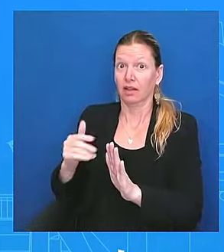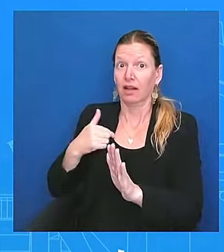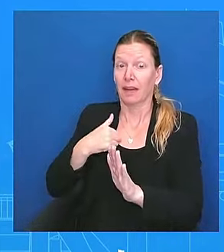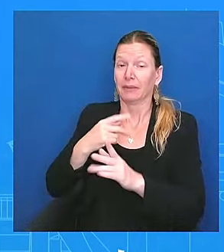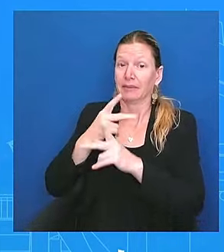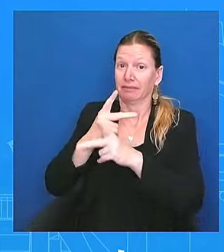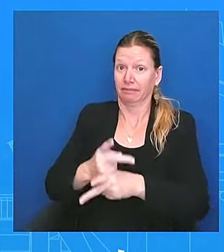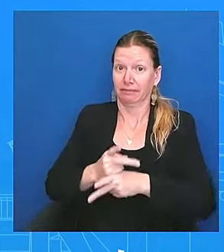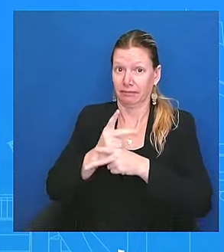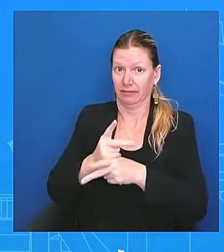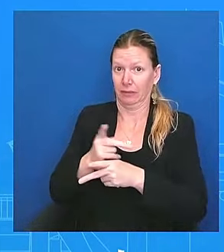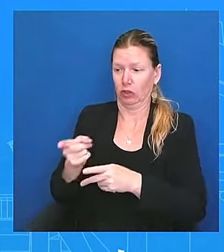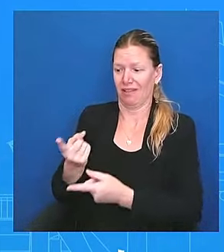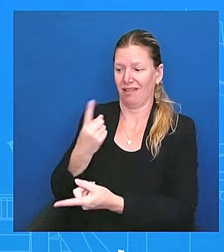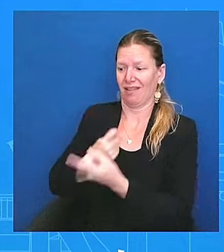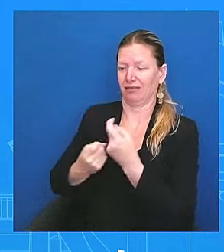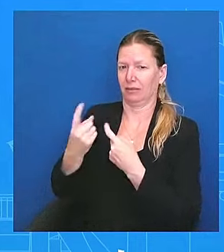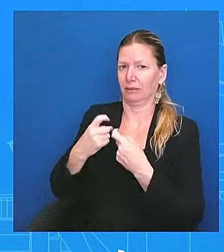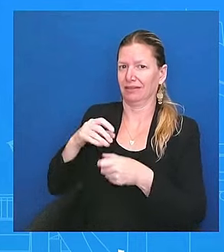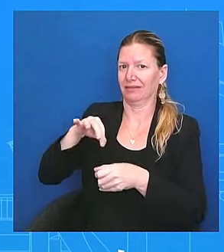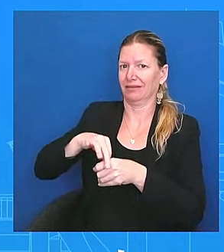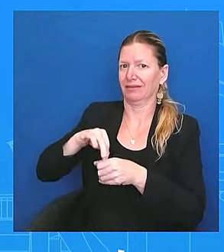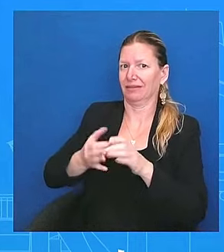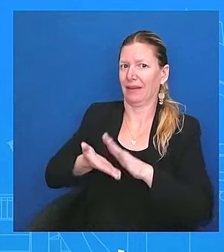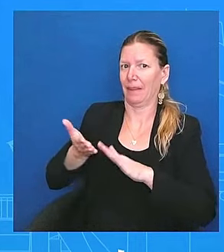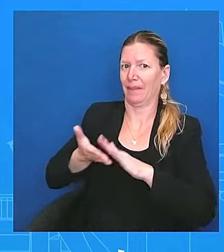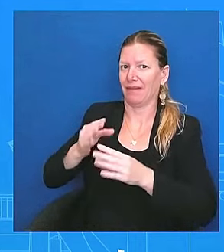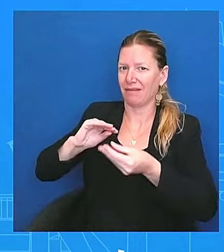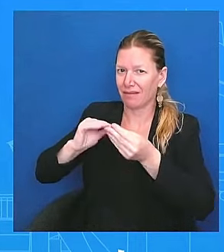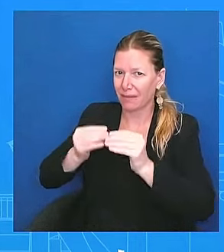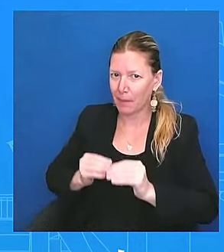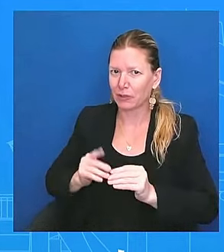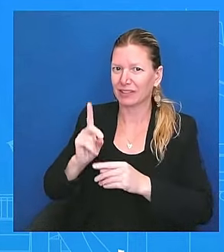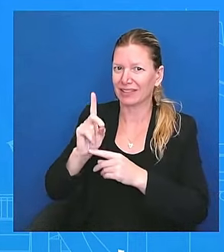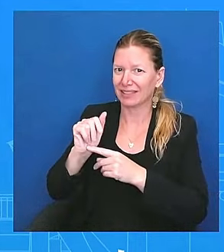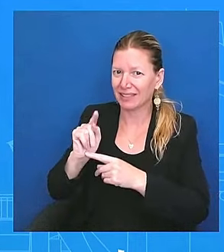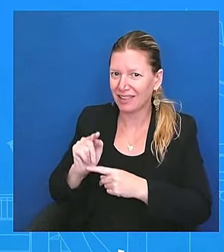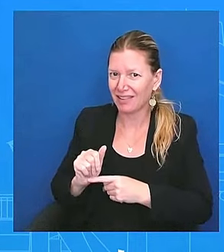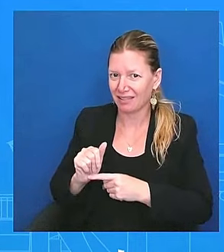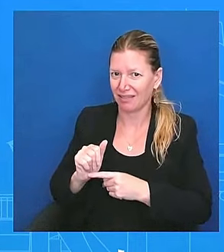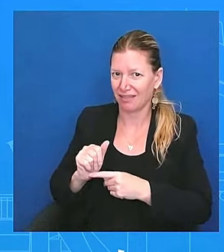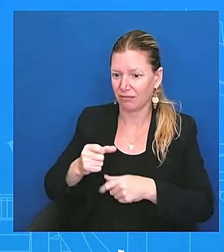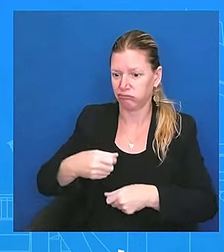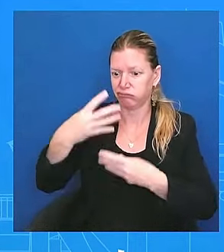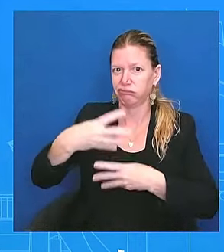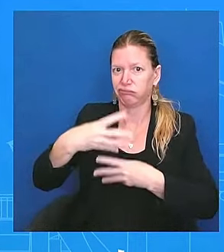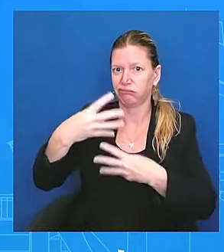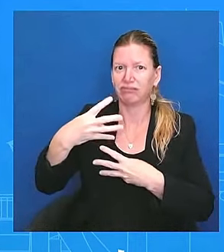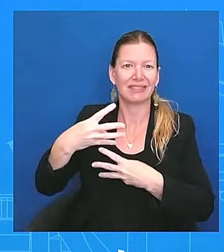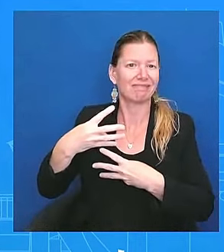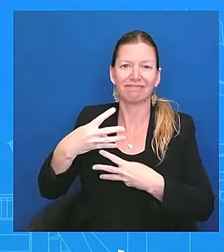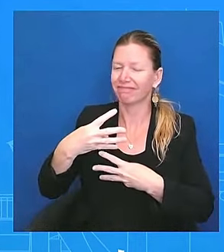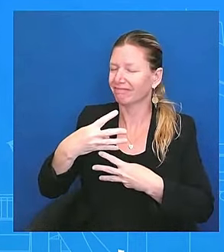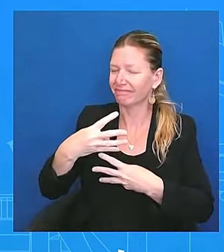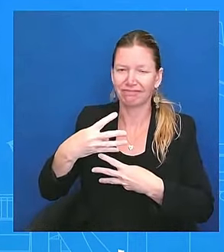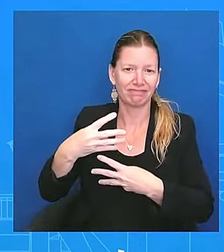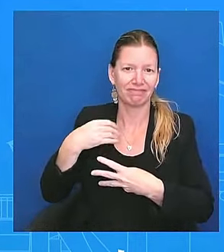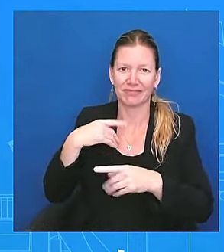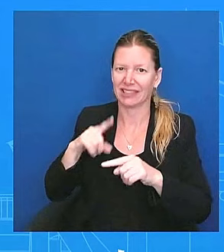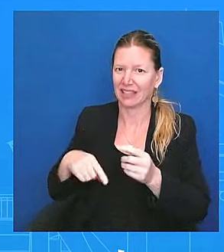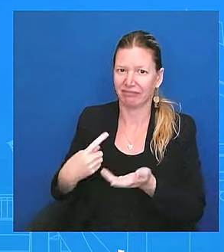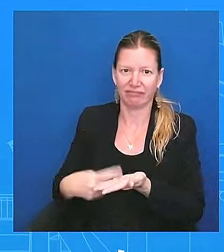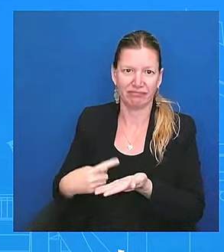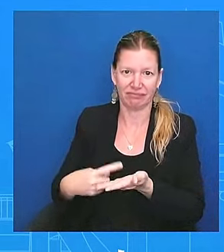in. And look, what I will note is that this is a president that looks at